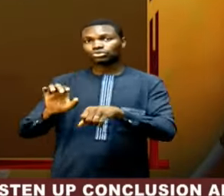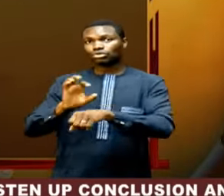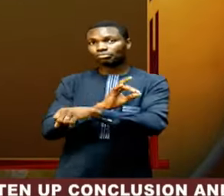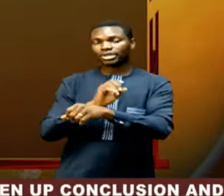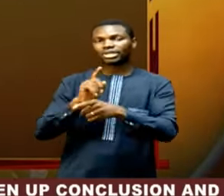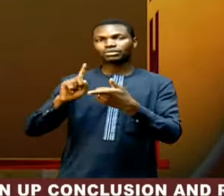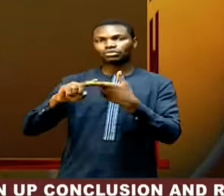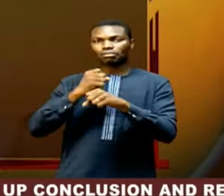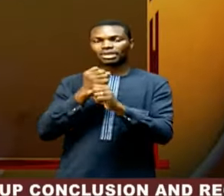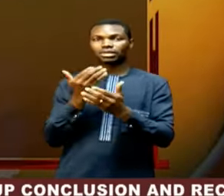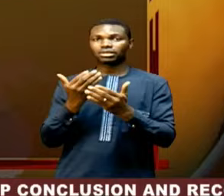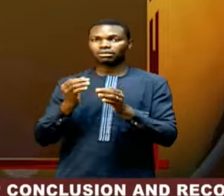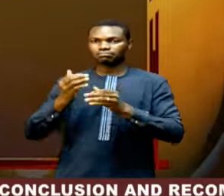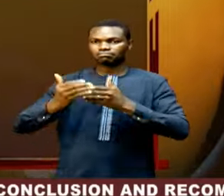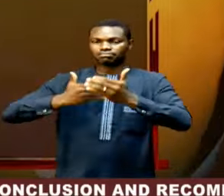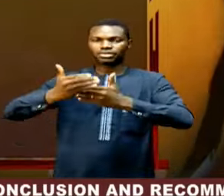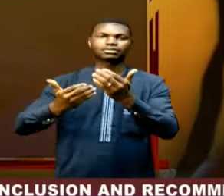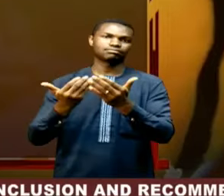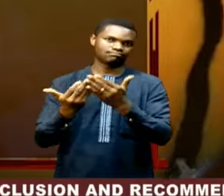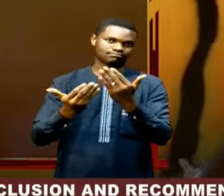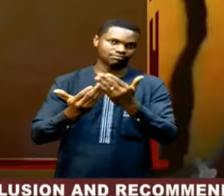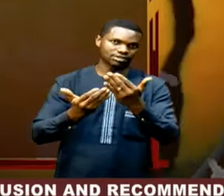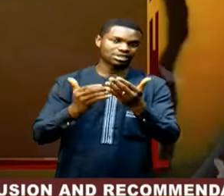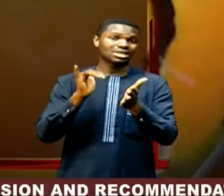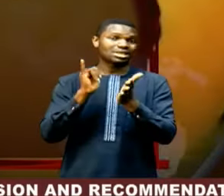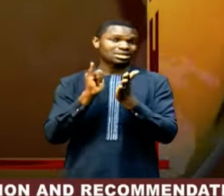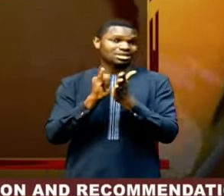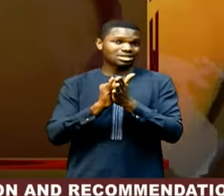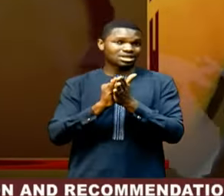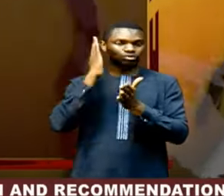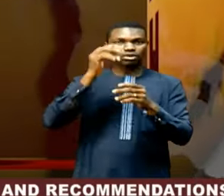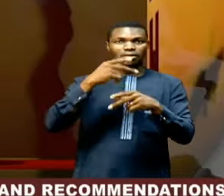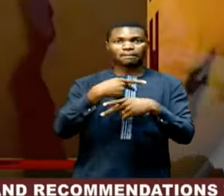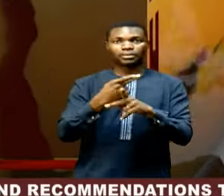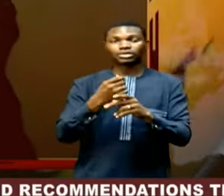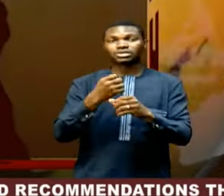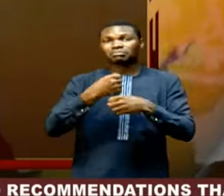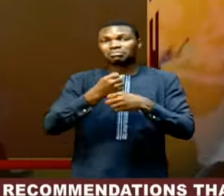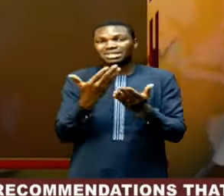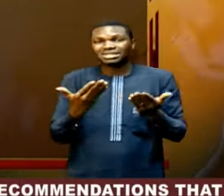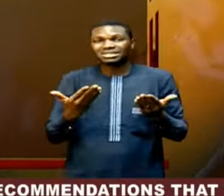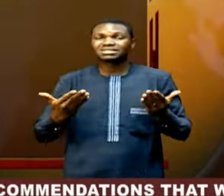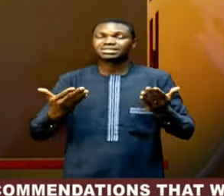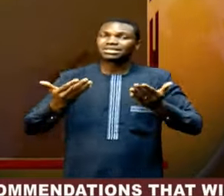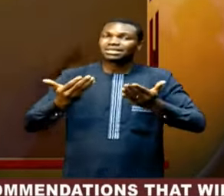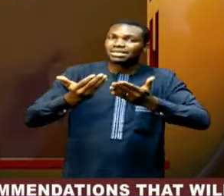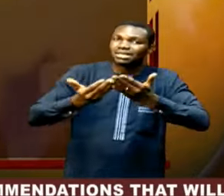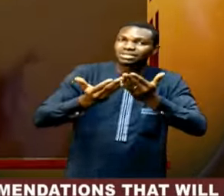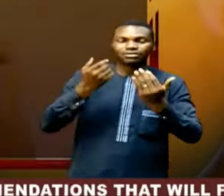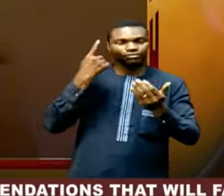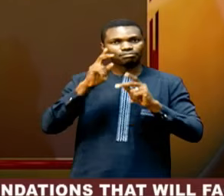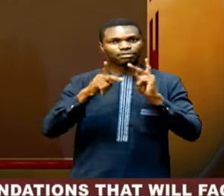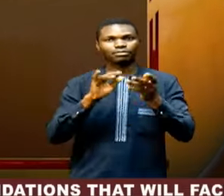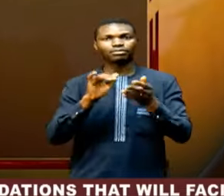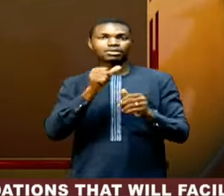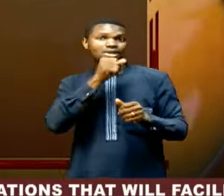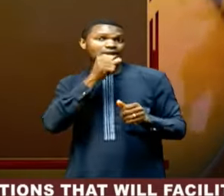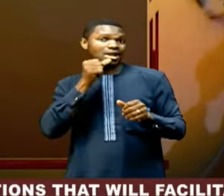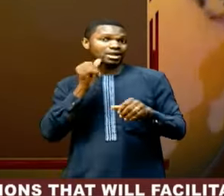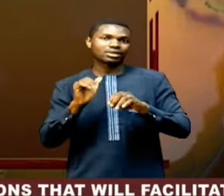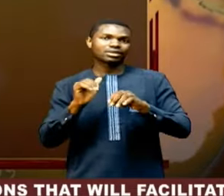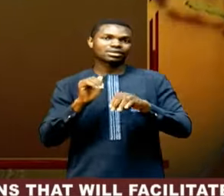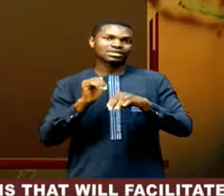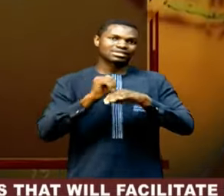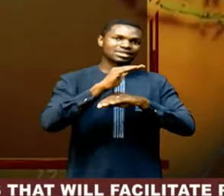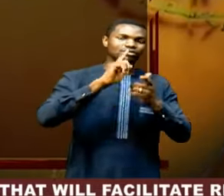These efforts aim to significantly make life easier for agro-exporters and reduce the process and